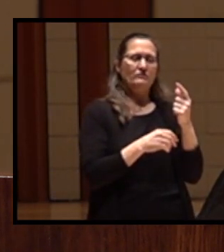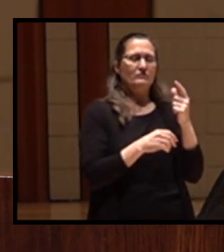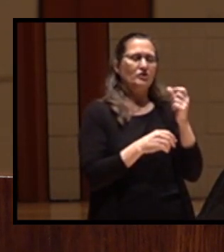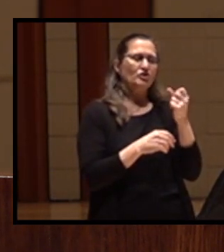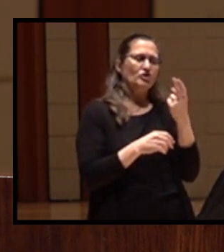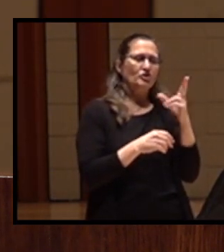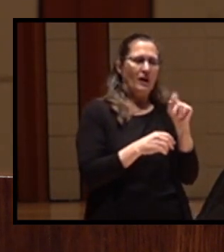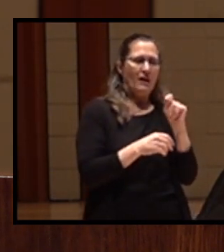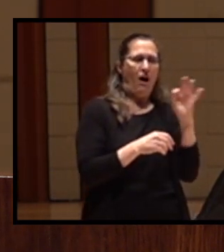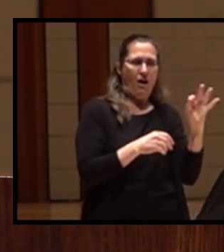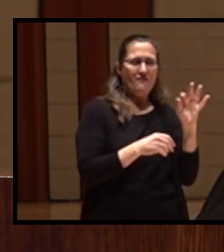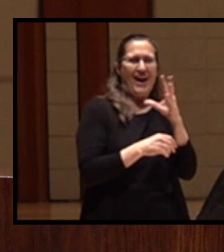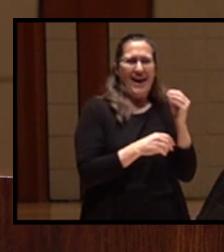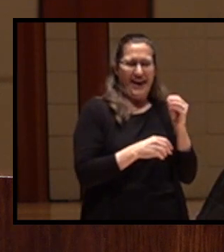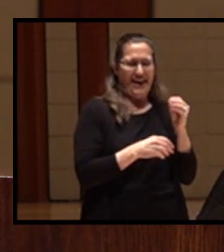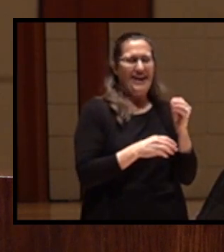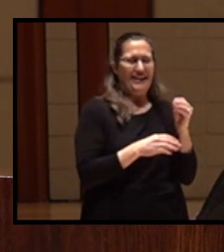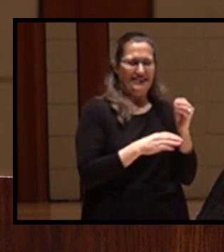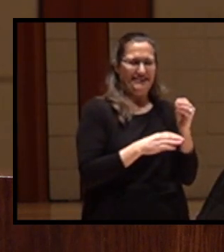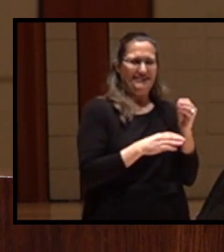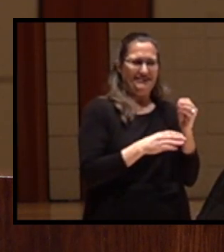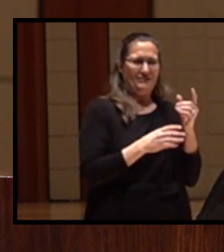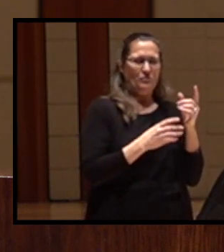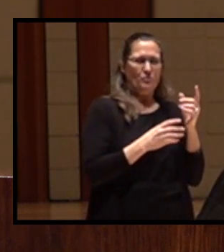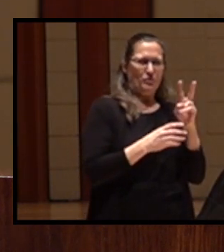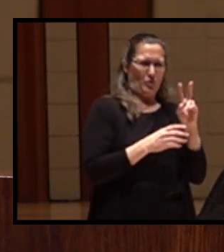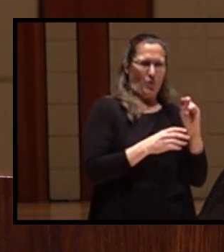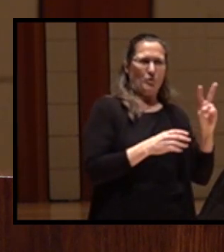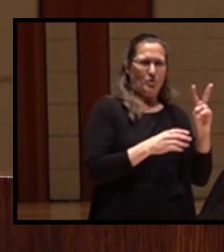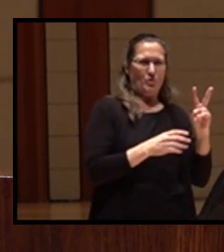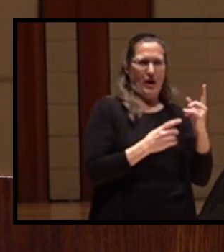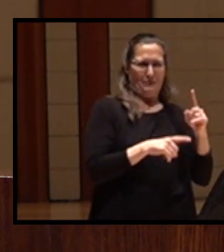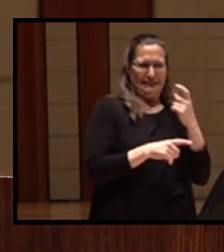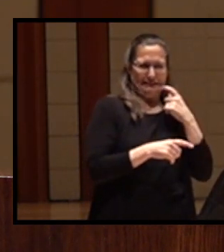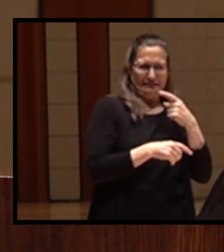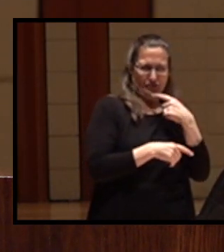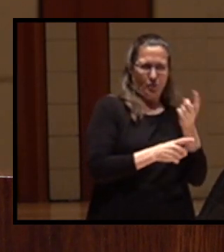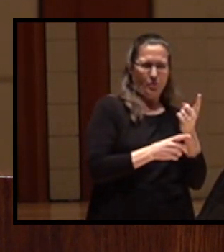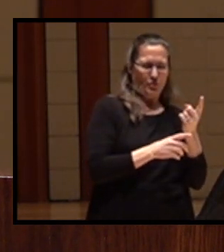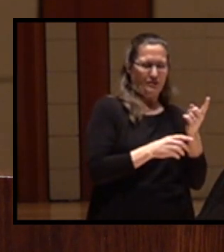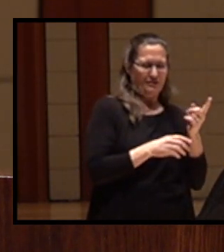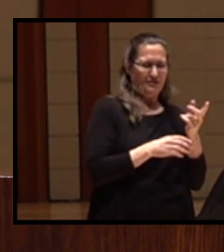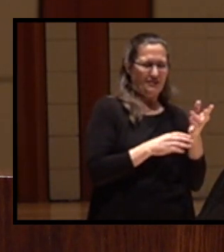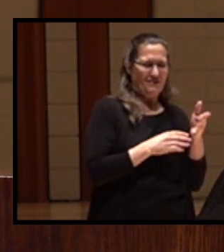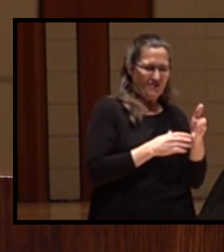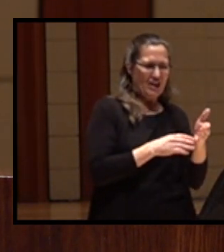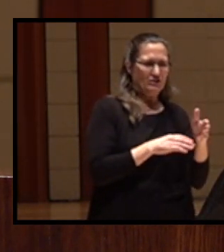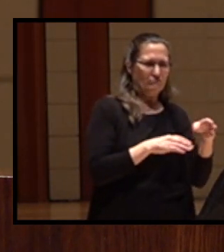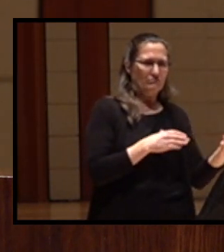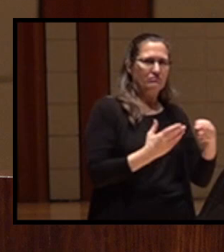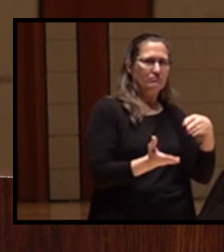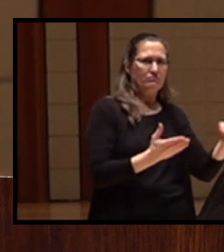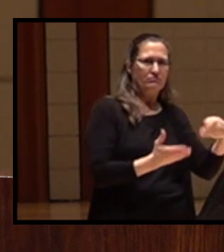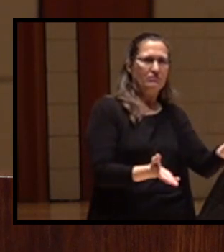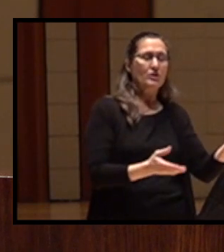were really the apex of the conflict in the basin. And for the last 20 years, we've been working towards solutions.